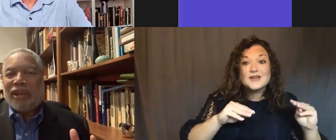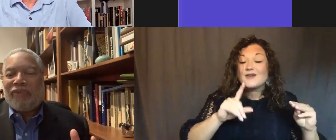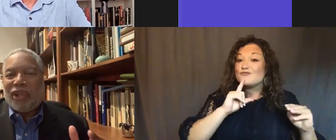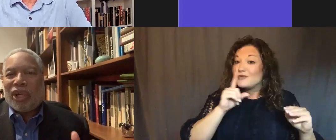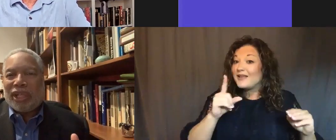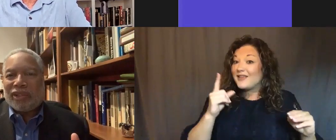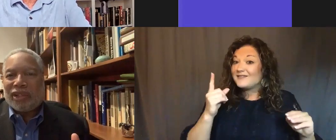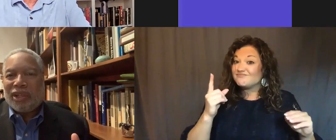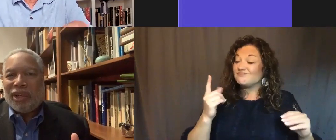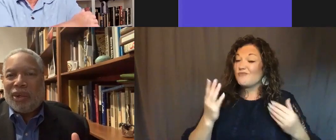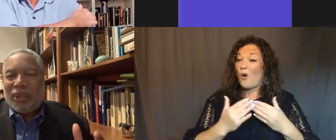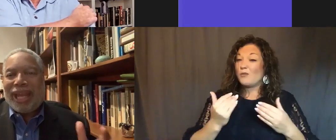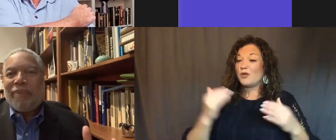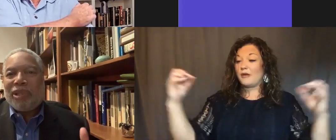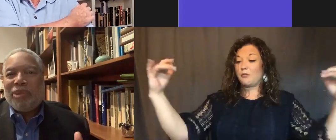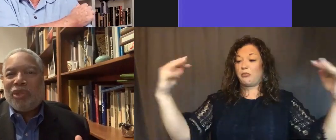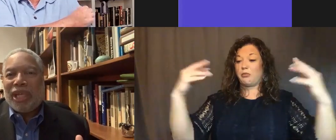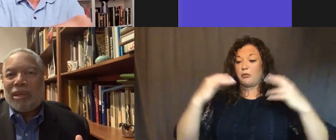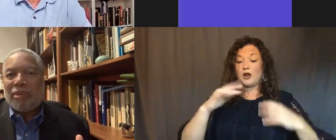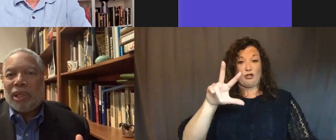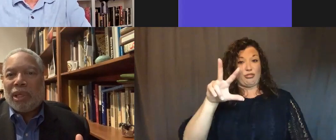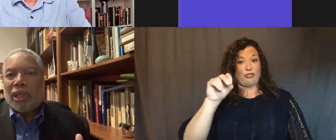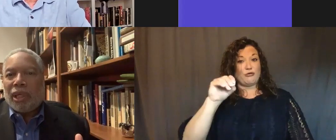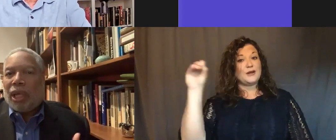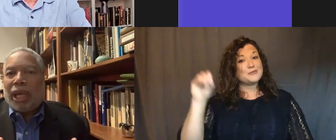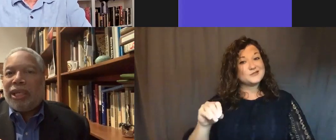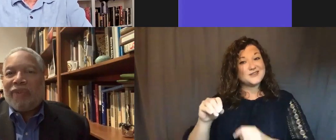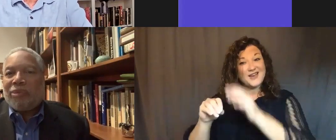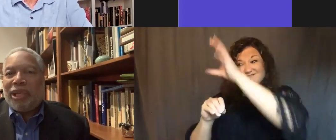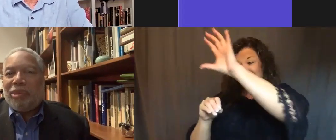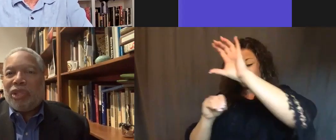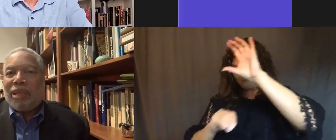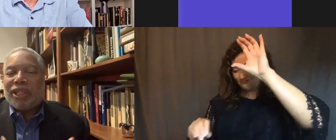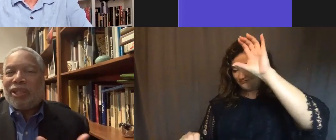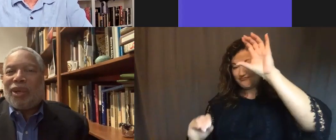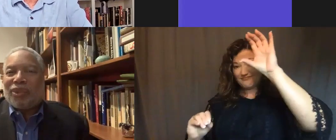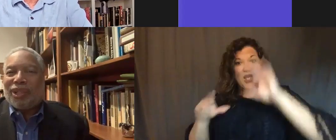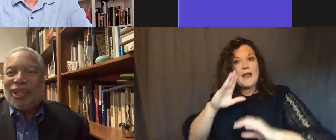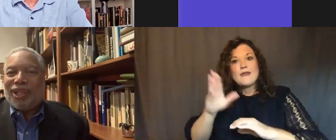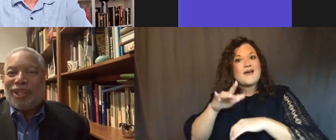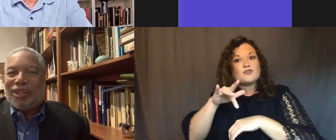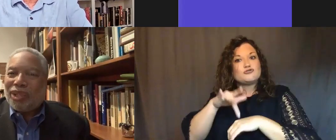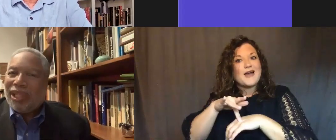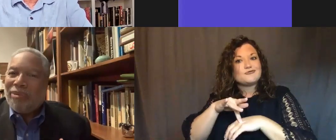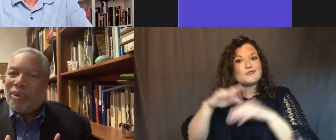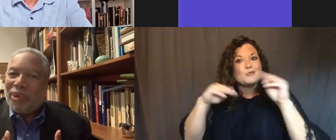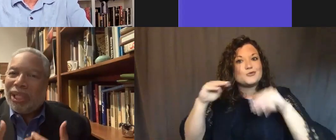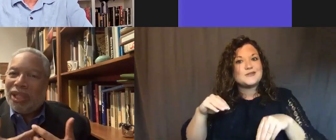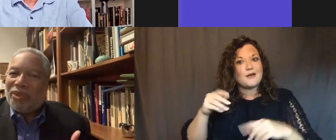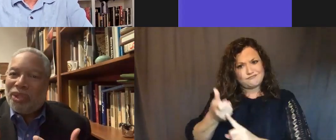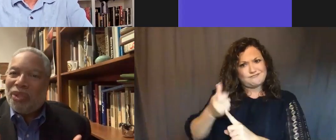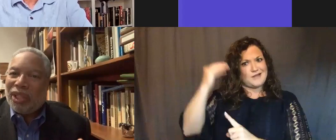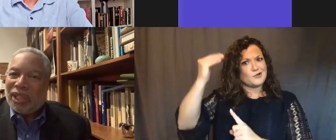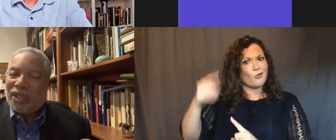% of the audience who came to the museum had never been in museums as adults. So, suddenly we were